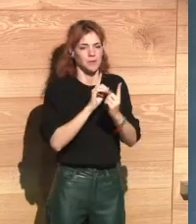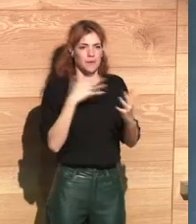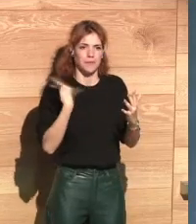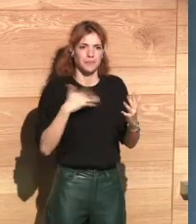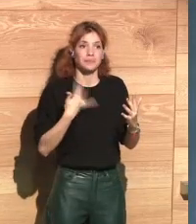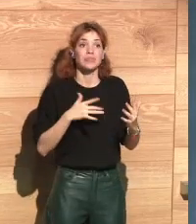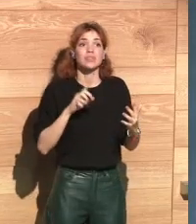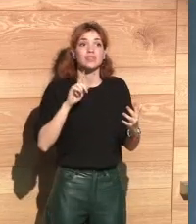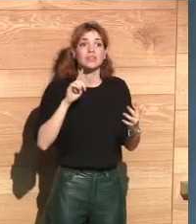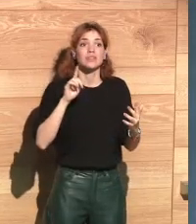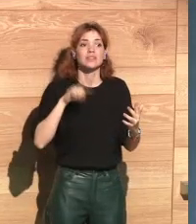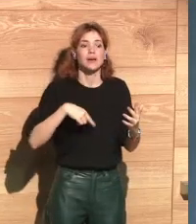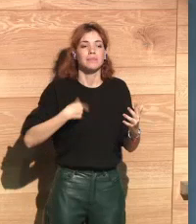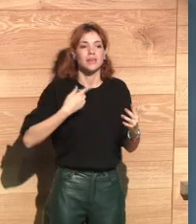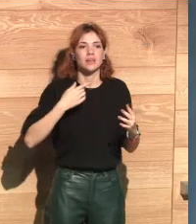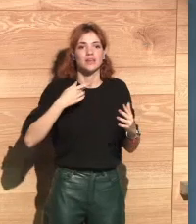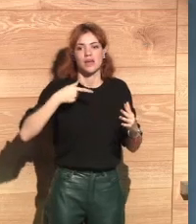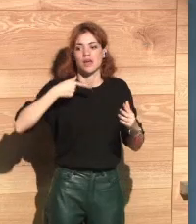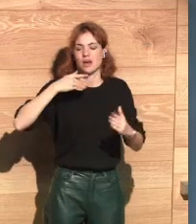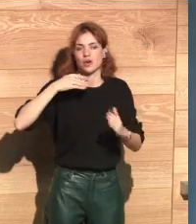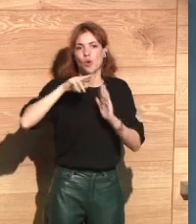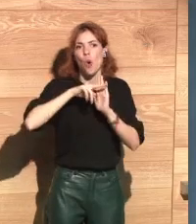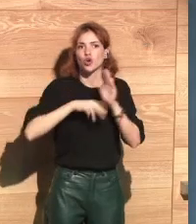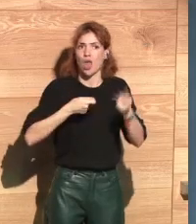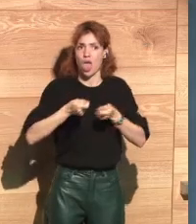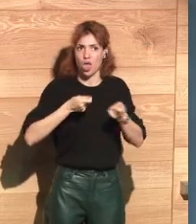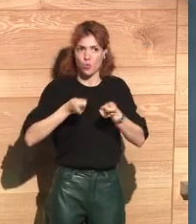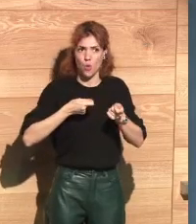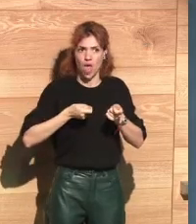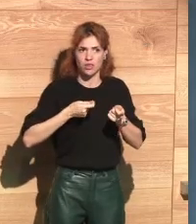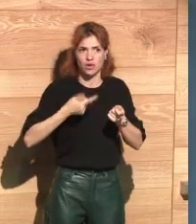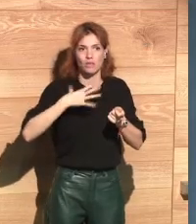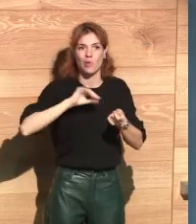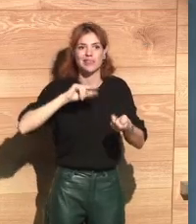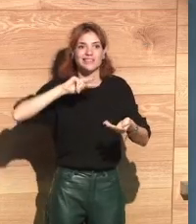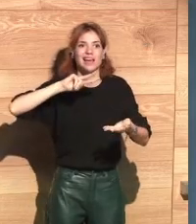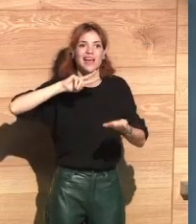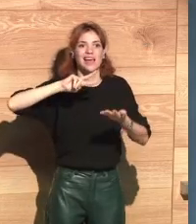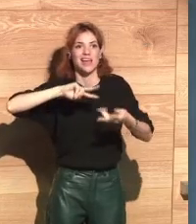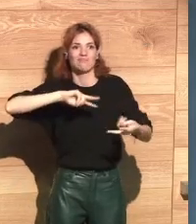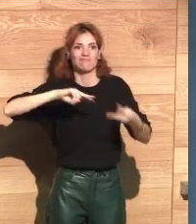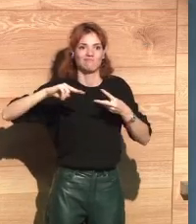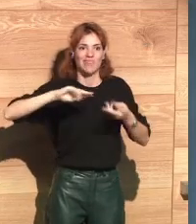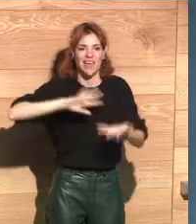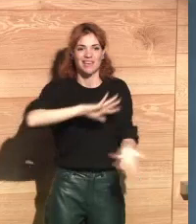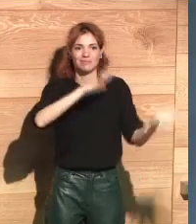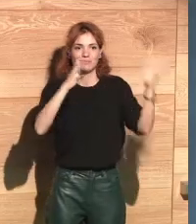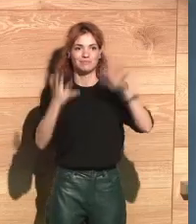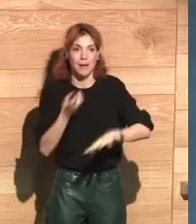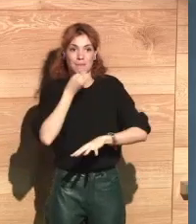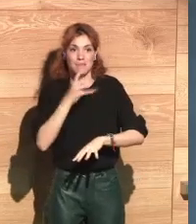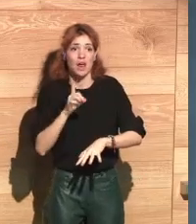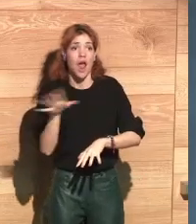research in the health sector. And also there's been an abundance of guidelines by the regulators,